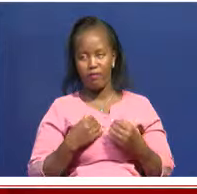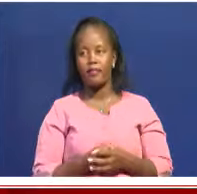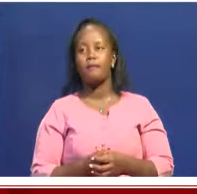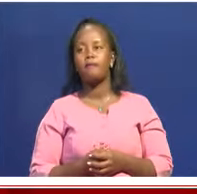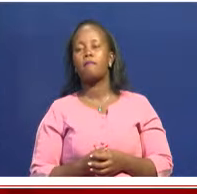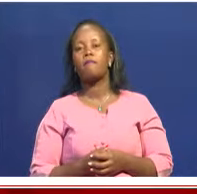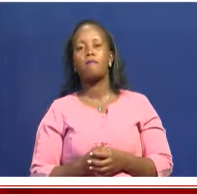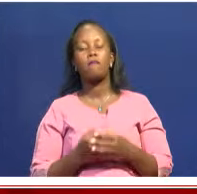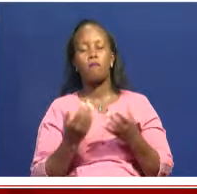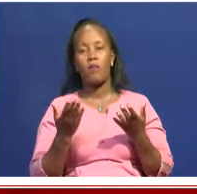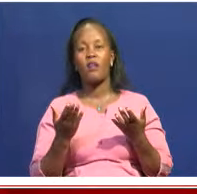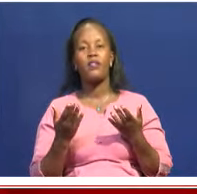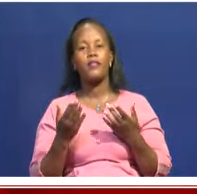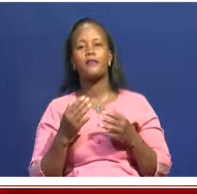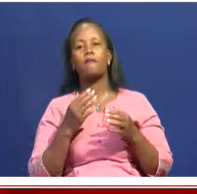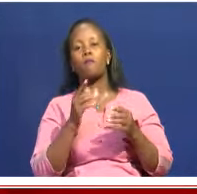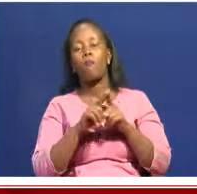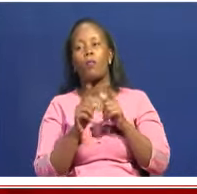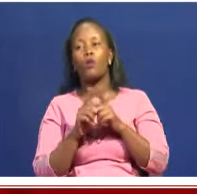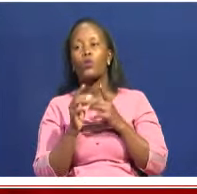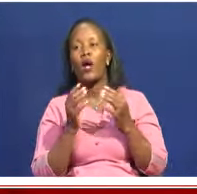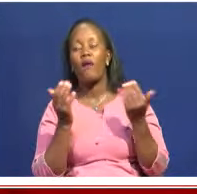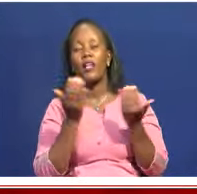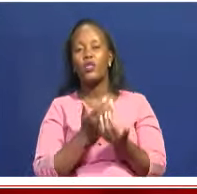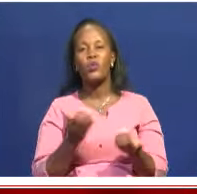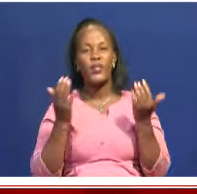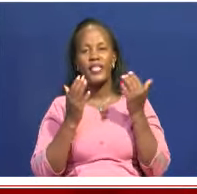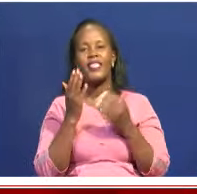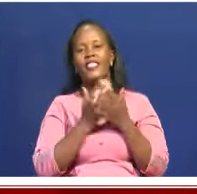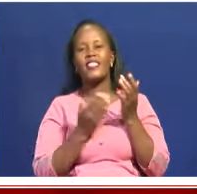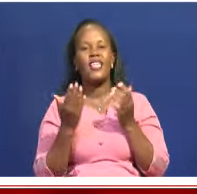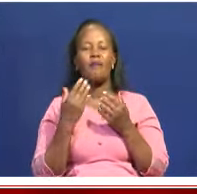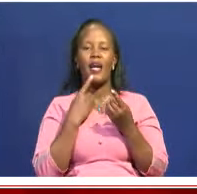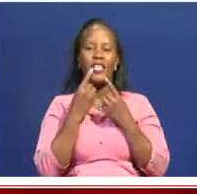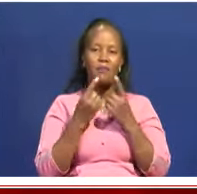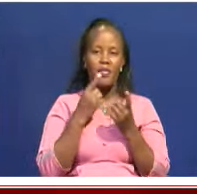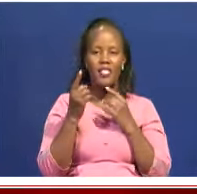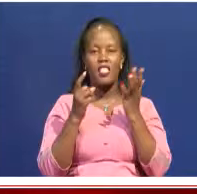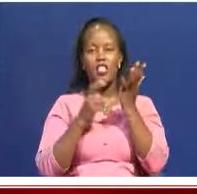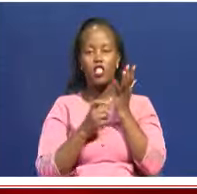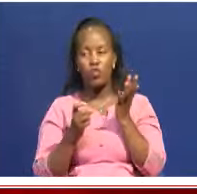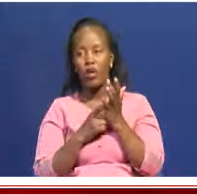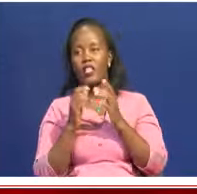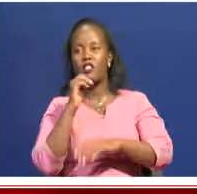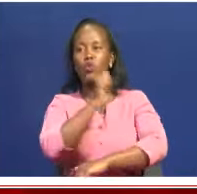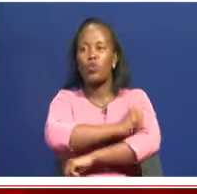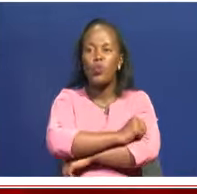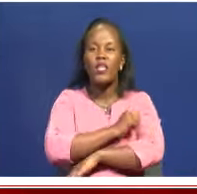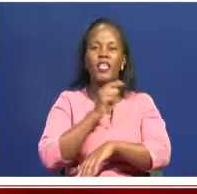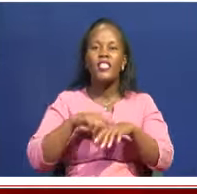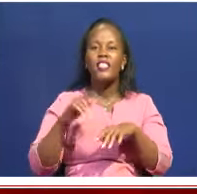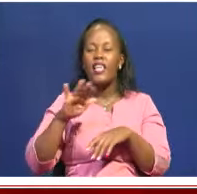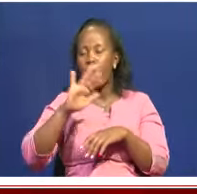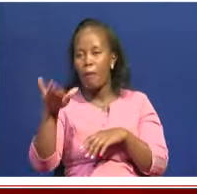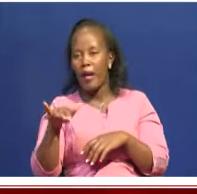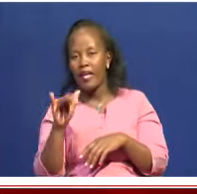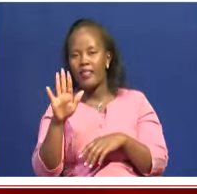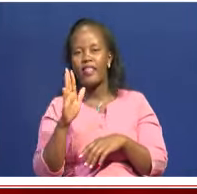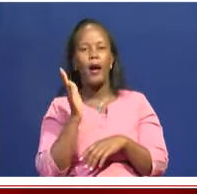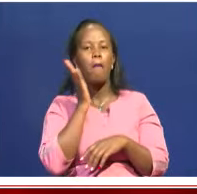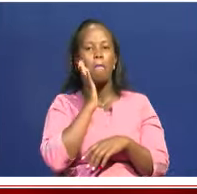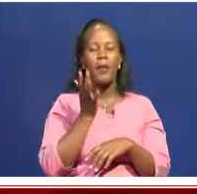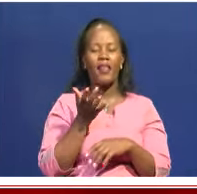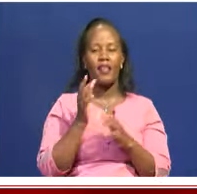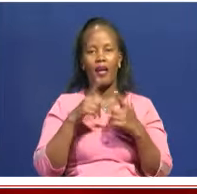people. So you find our children all speaking Swahili in school. When they go back home, they speak their mother tongue. But then we